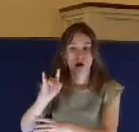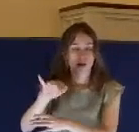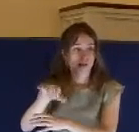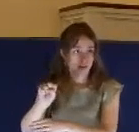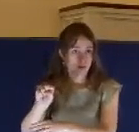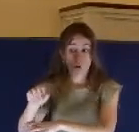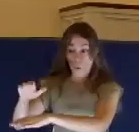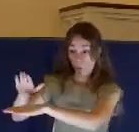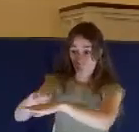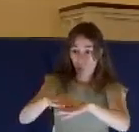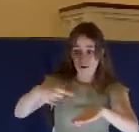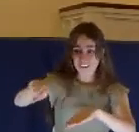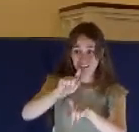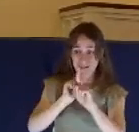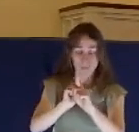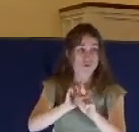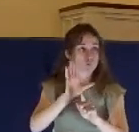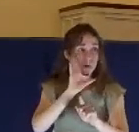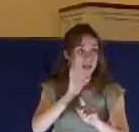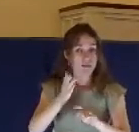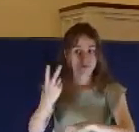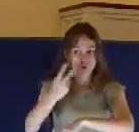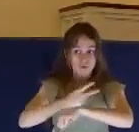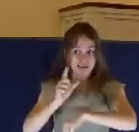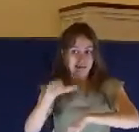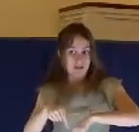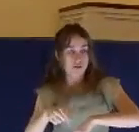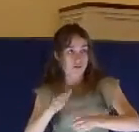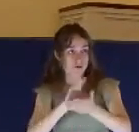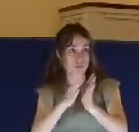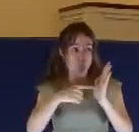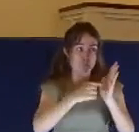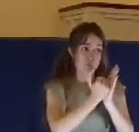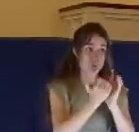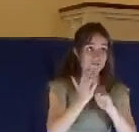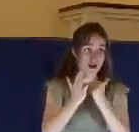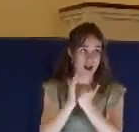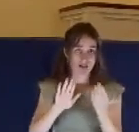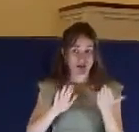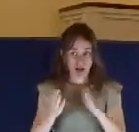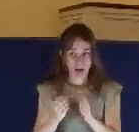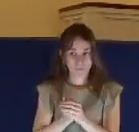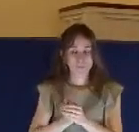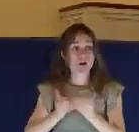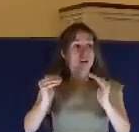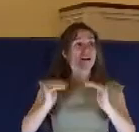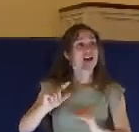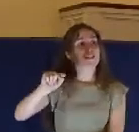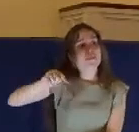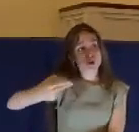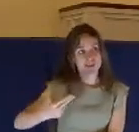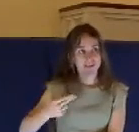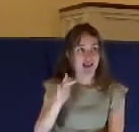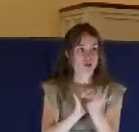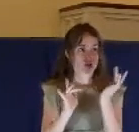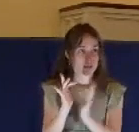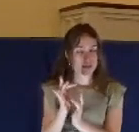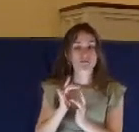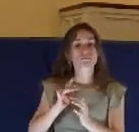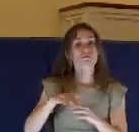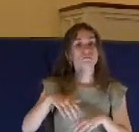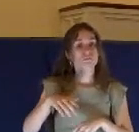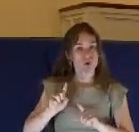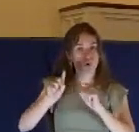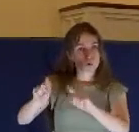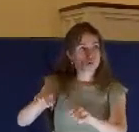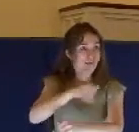disciples that in two days he'll be crucified. On Thursday, he has the last supper in the upper room. He takes the Passover